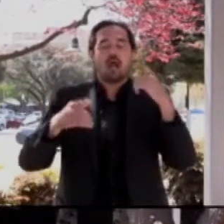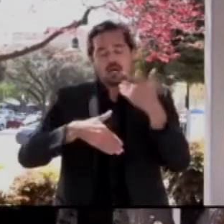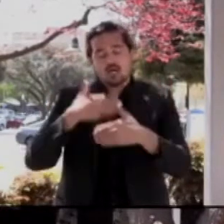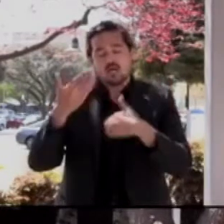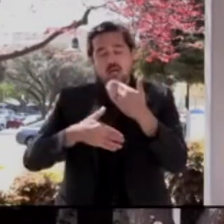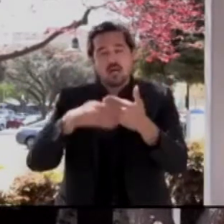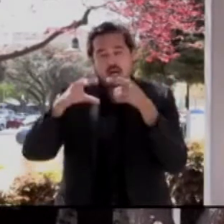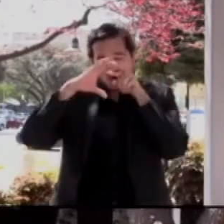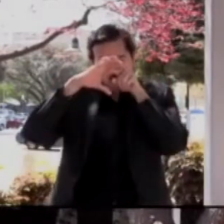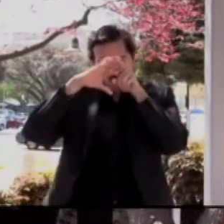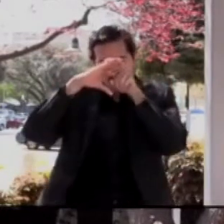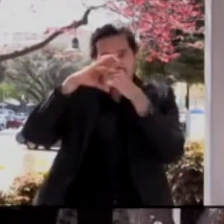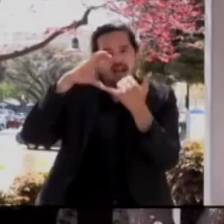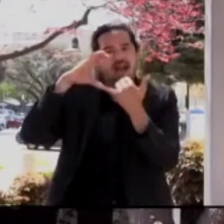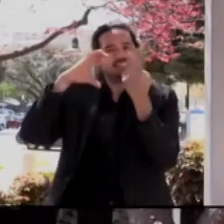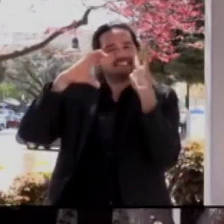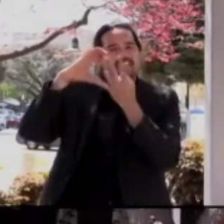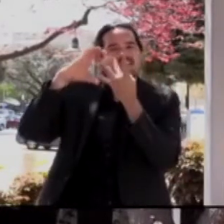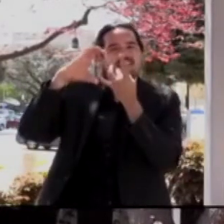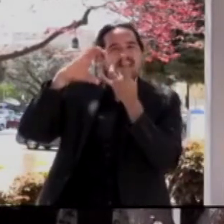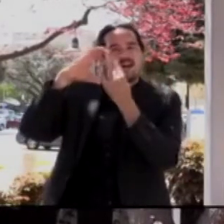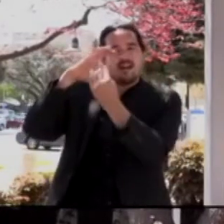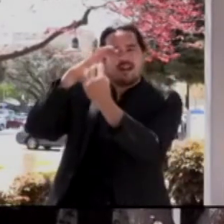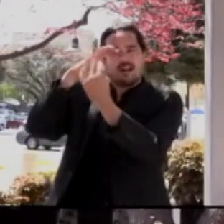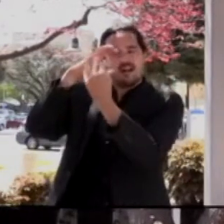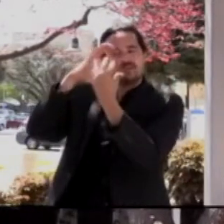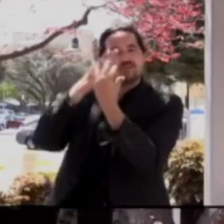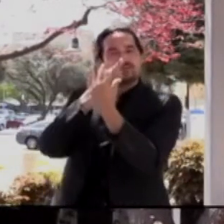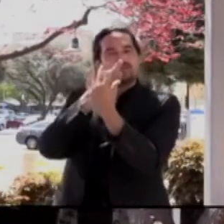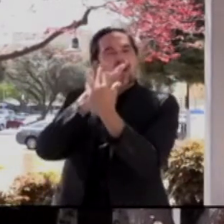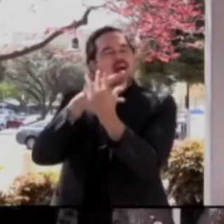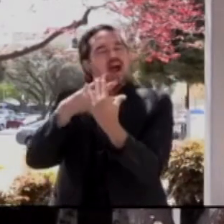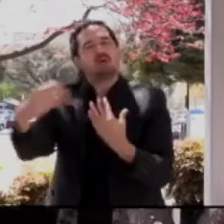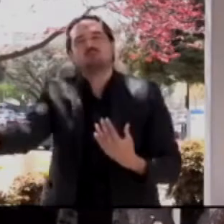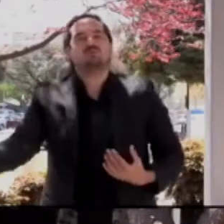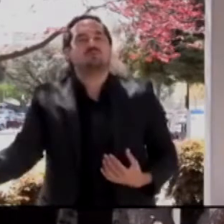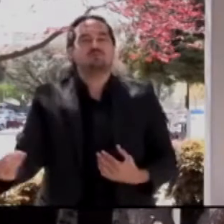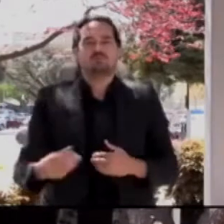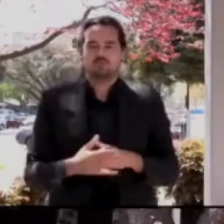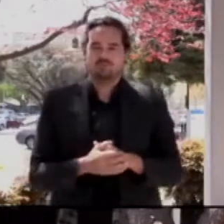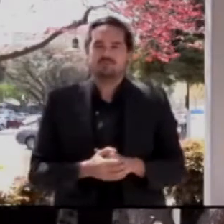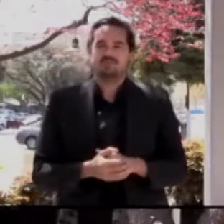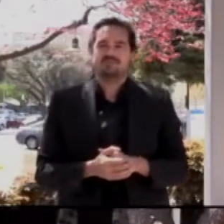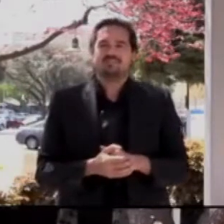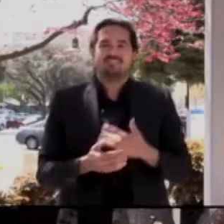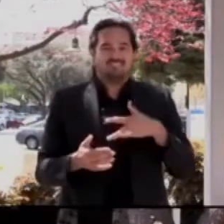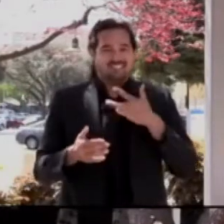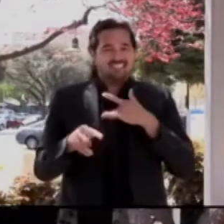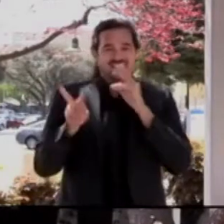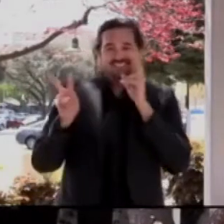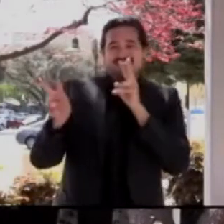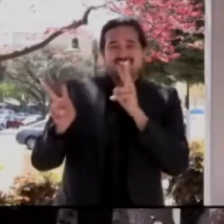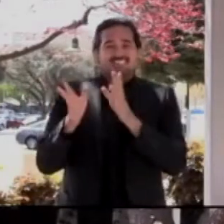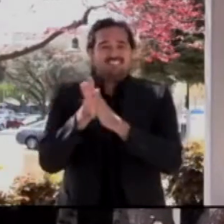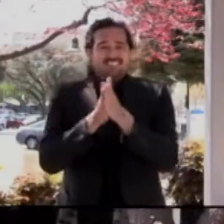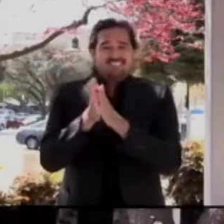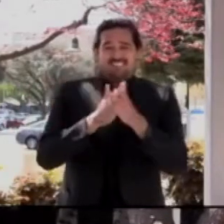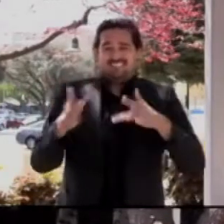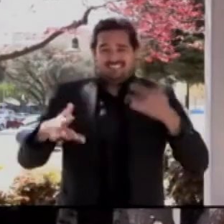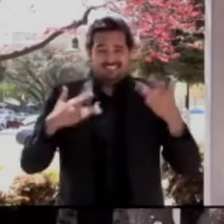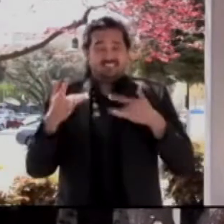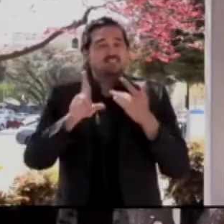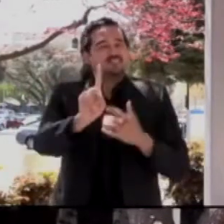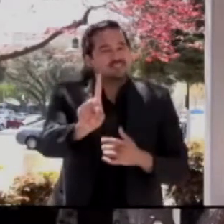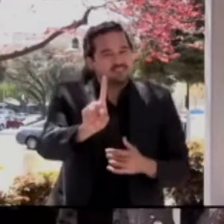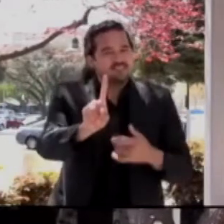much as we have this good news right now, we still need to remain vigilant. Getting a vaccine does not mean you're safe. After the vaccines,